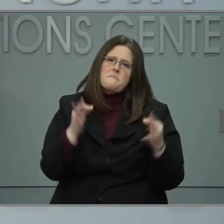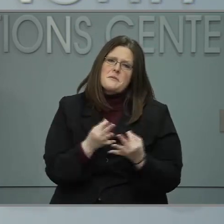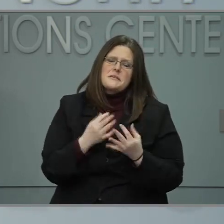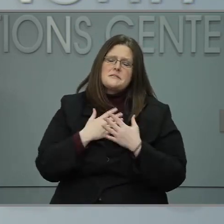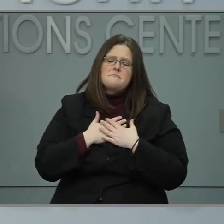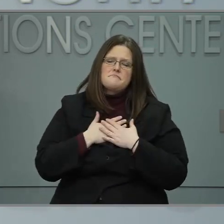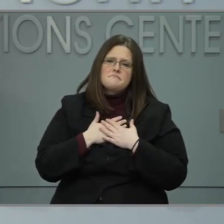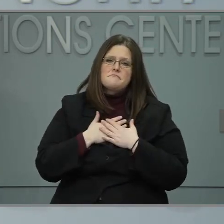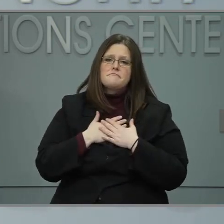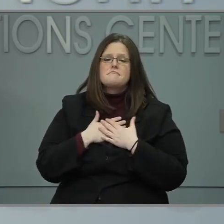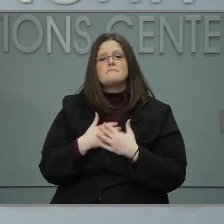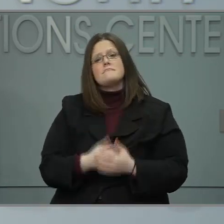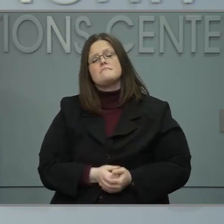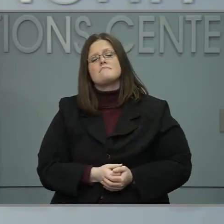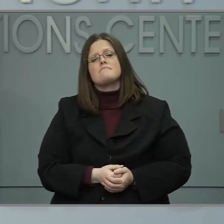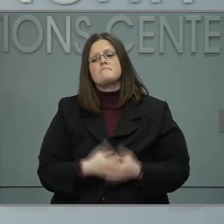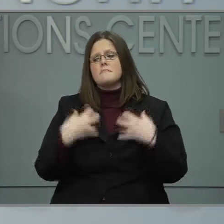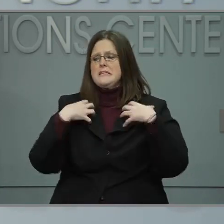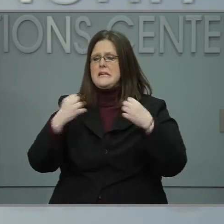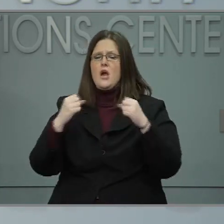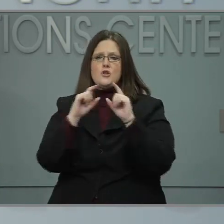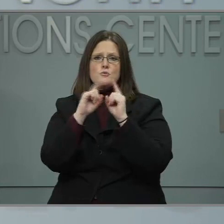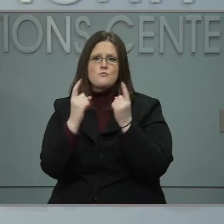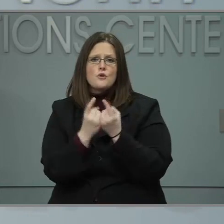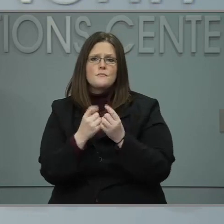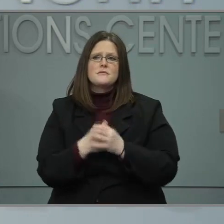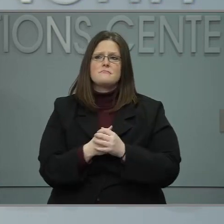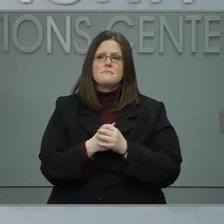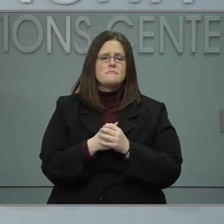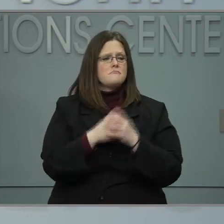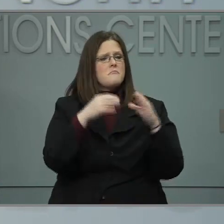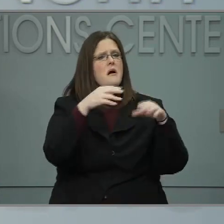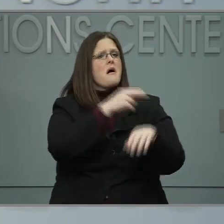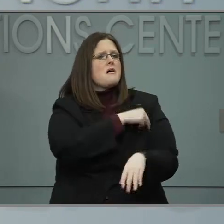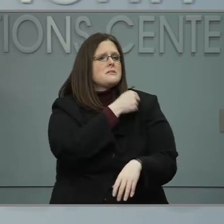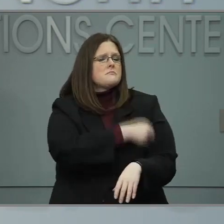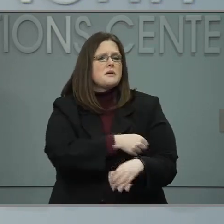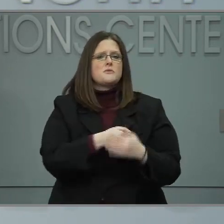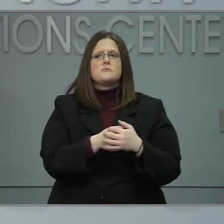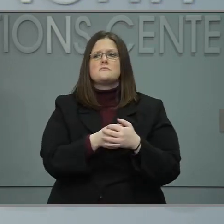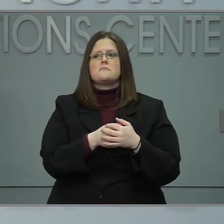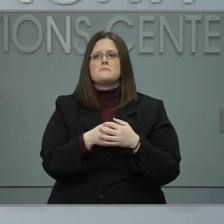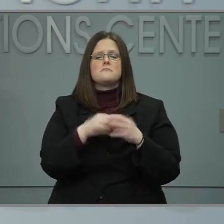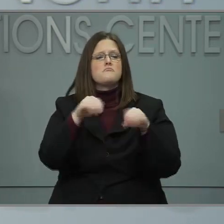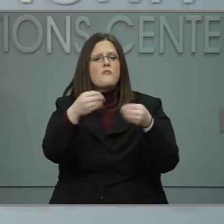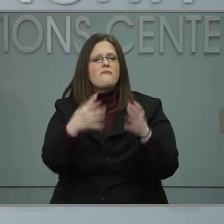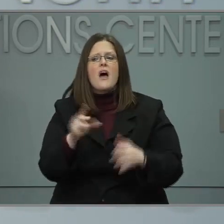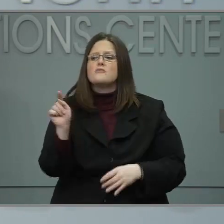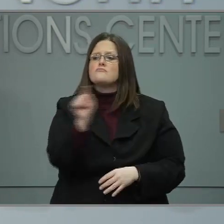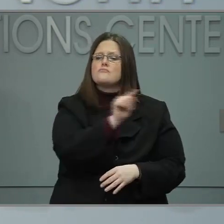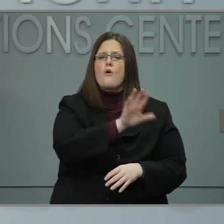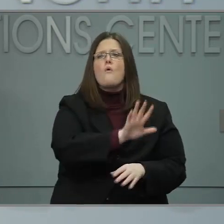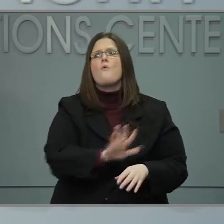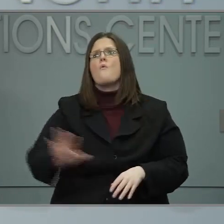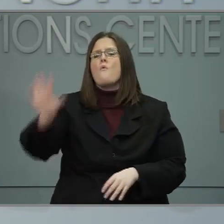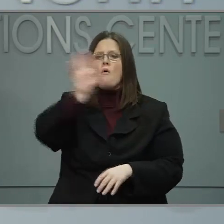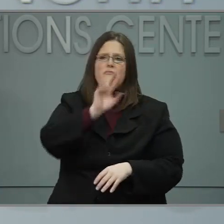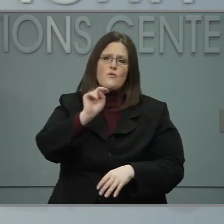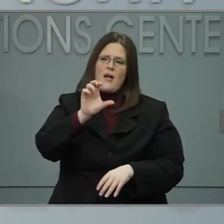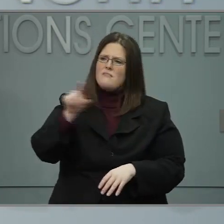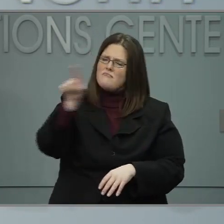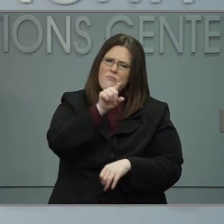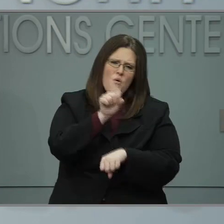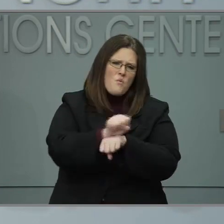hospital systems and other providers across the state are working hard to vaccinate as many of our citizens as